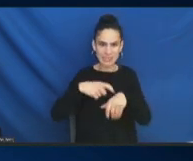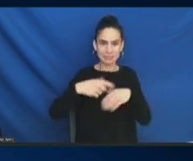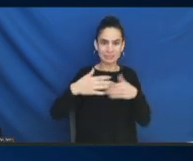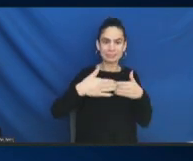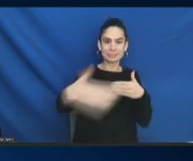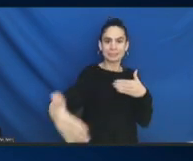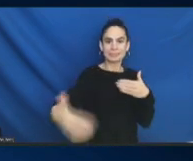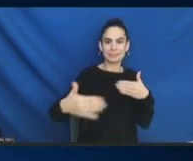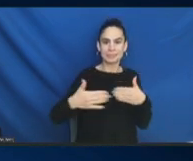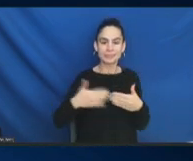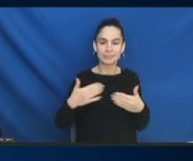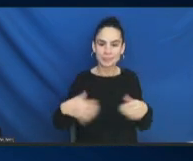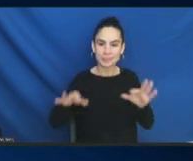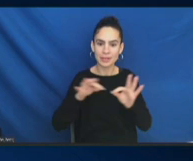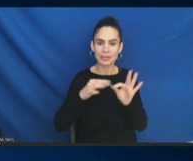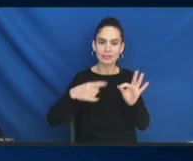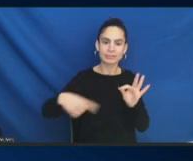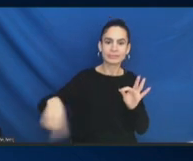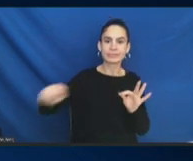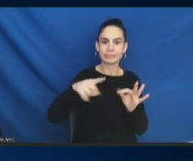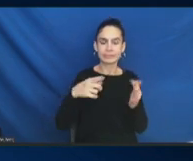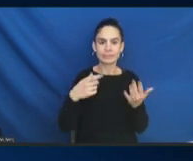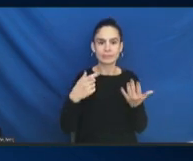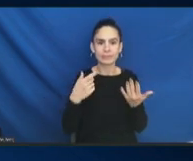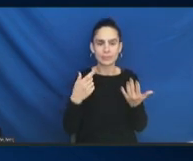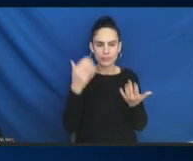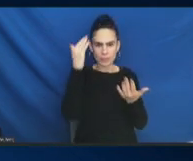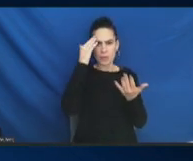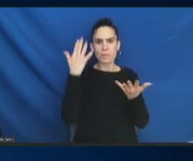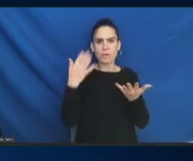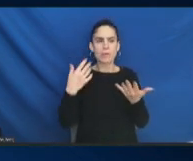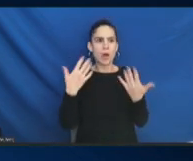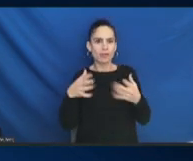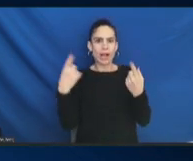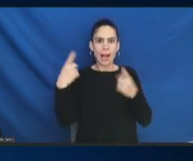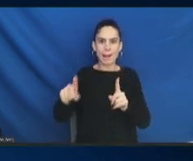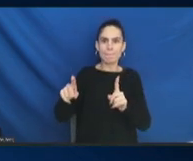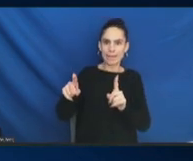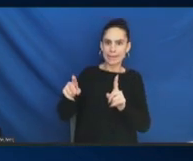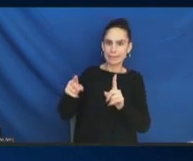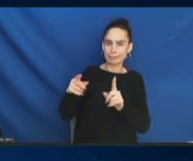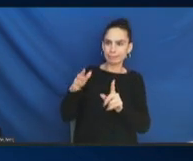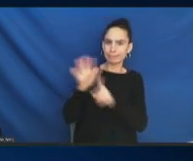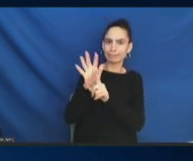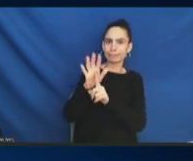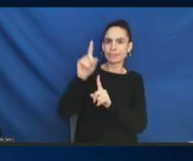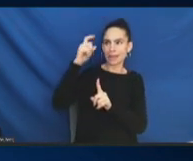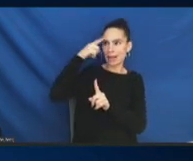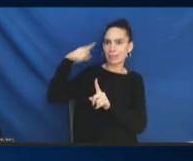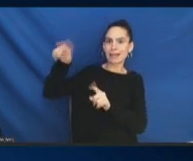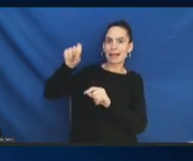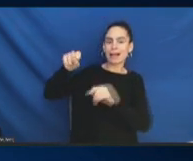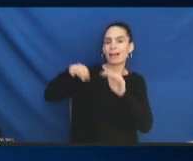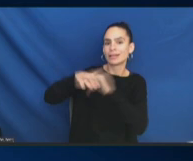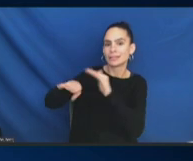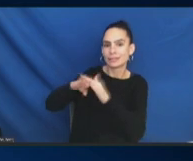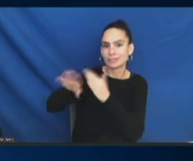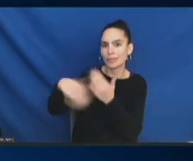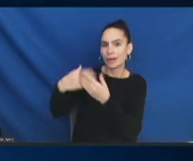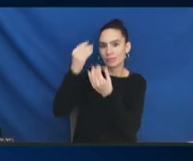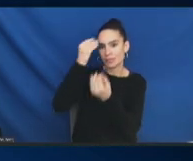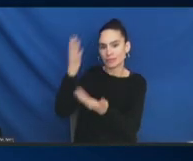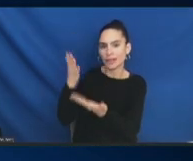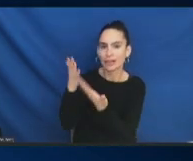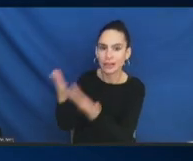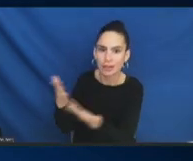to think about what is already moving in government that we could access into now as opposed to, and then sort of what's medium term and what's